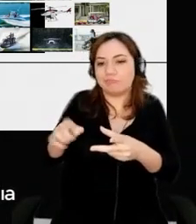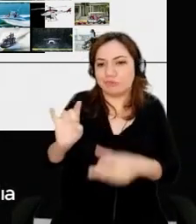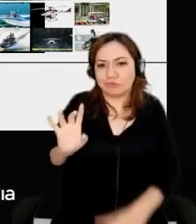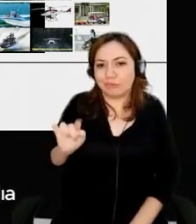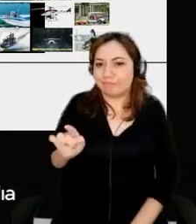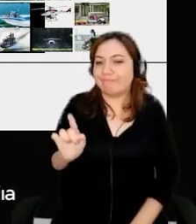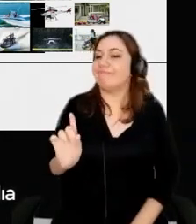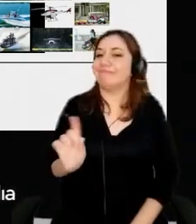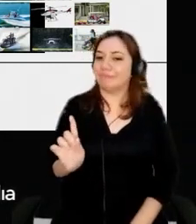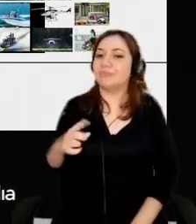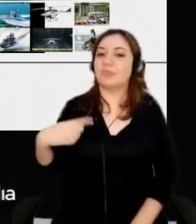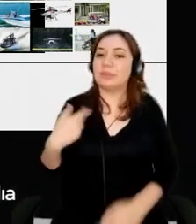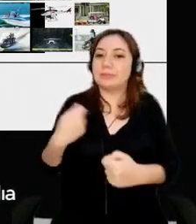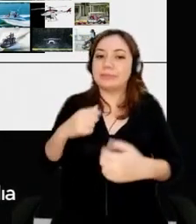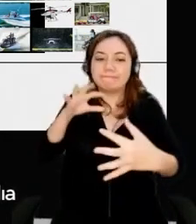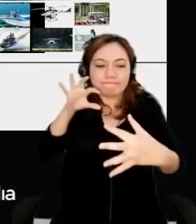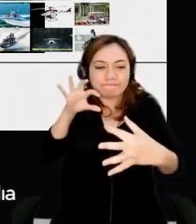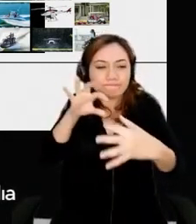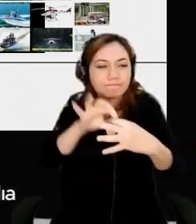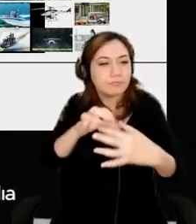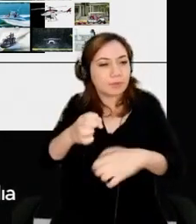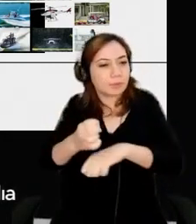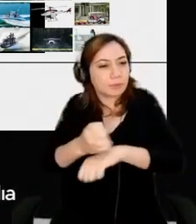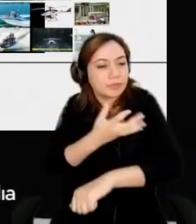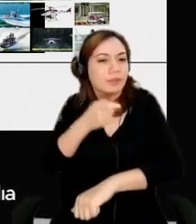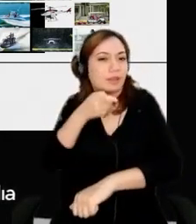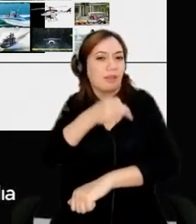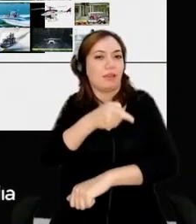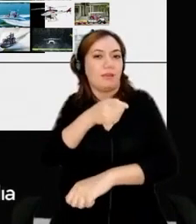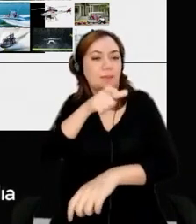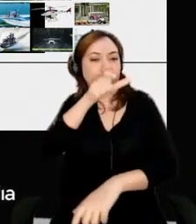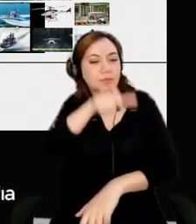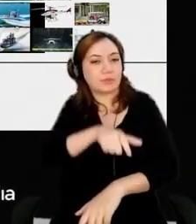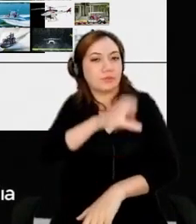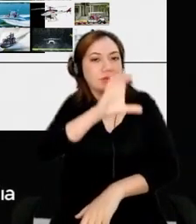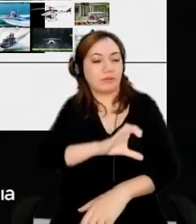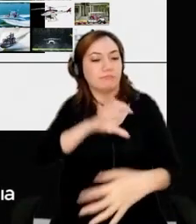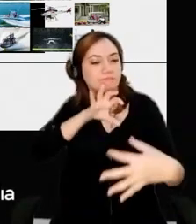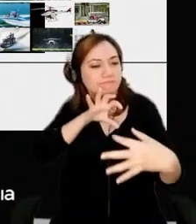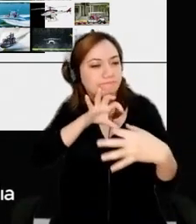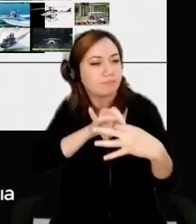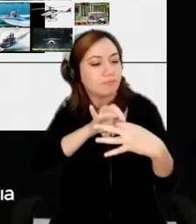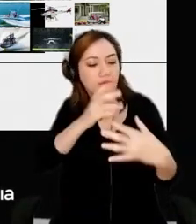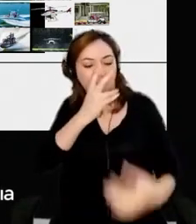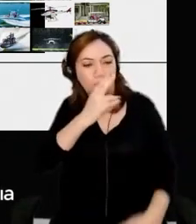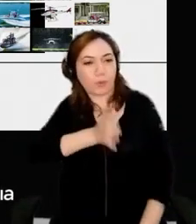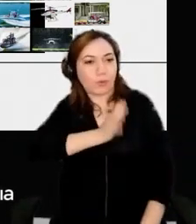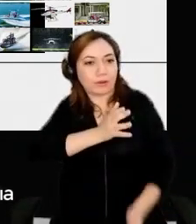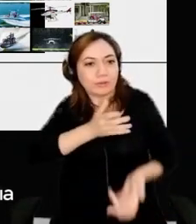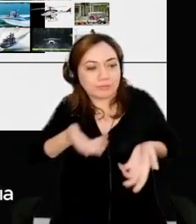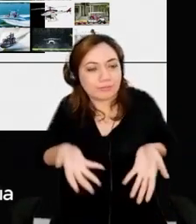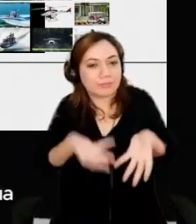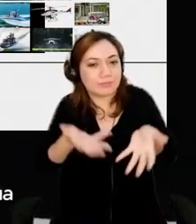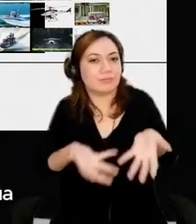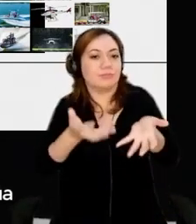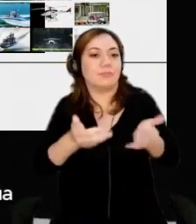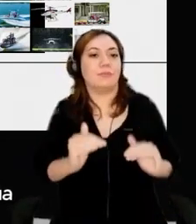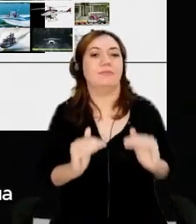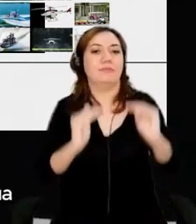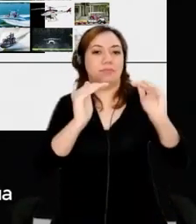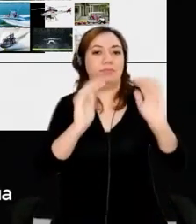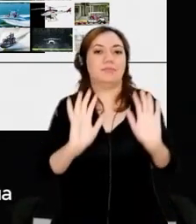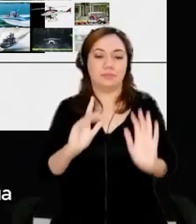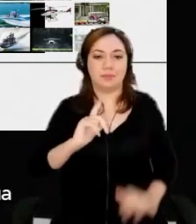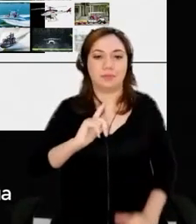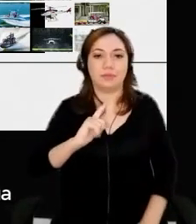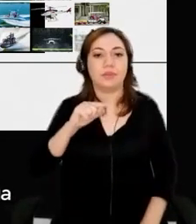connect emotionally with these consumers and make sure that we move their hearts, right, on a deeper level. So, with that,